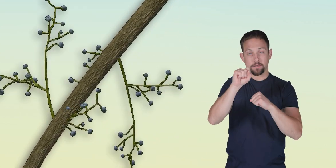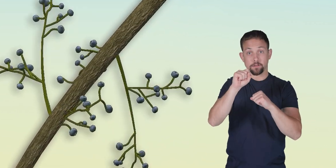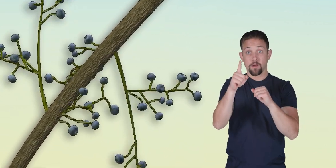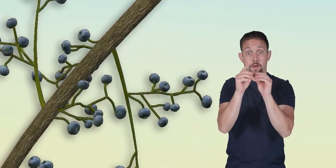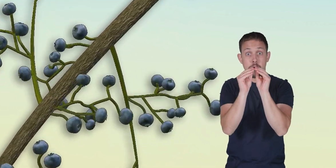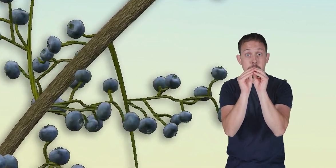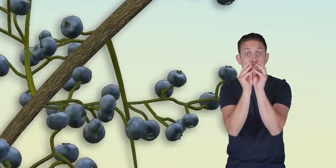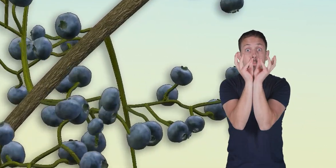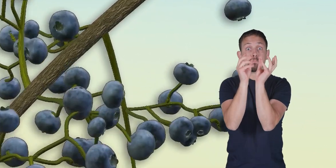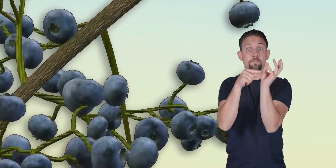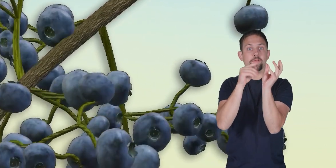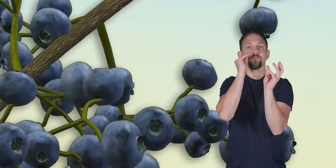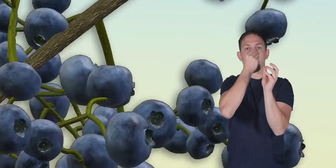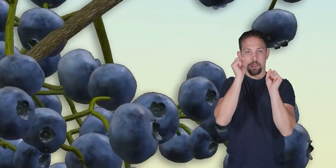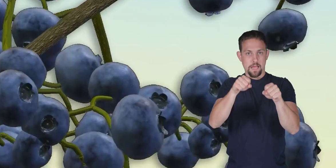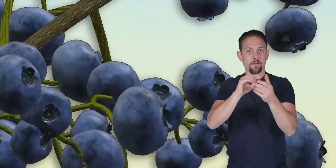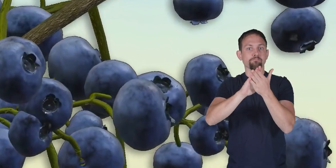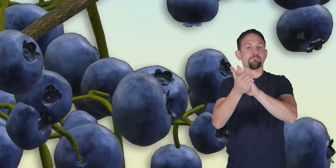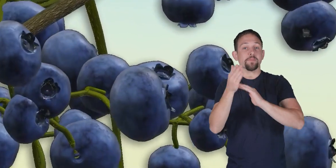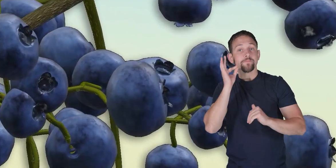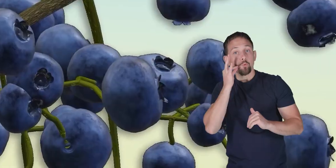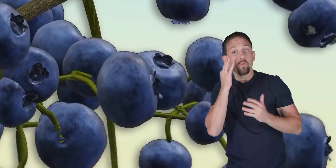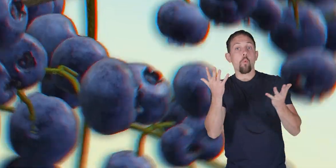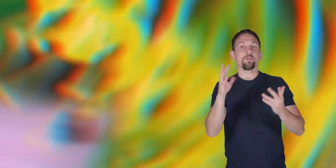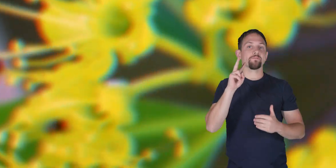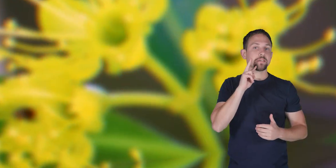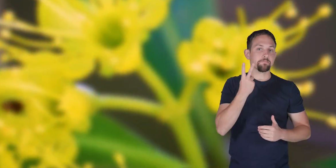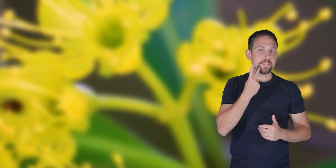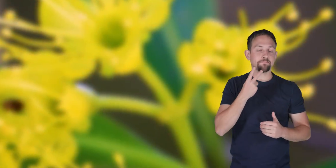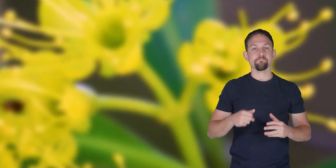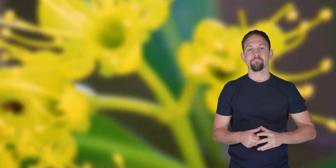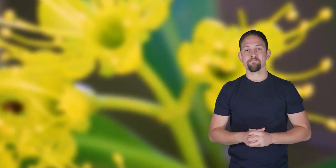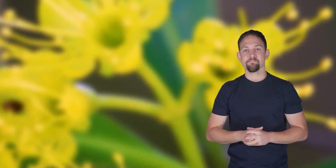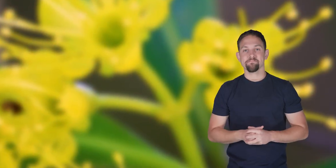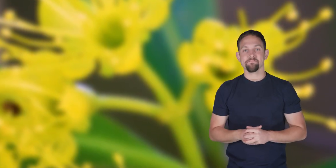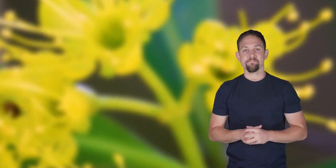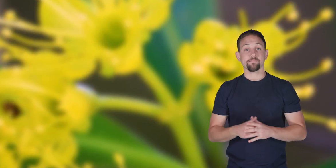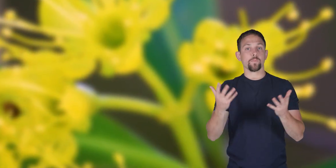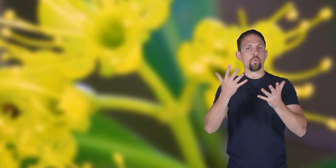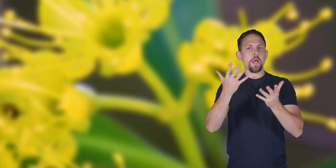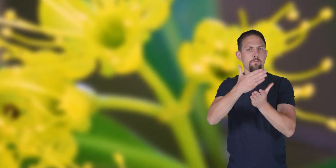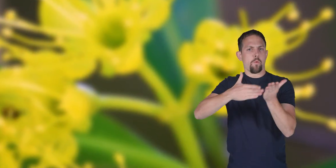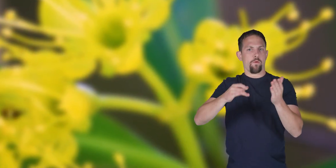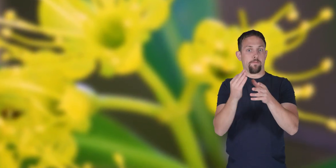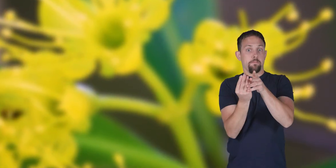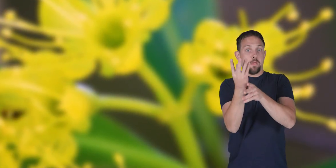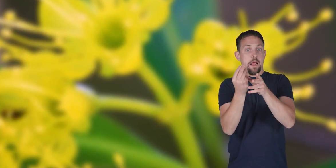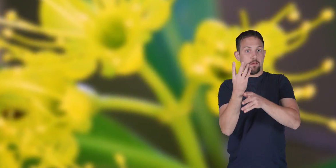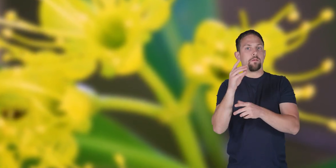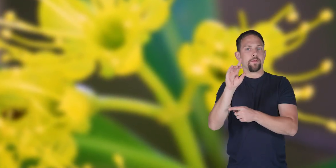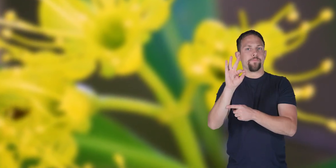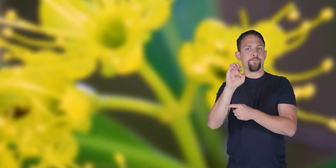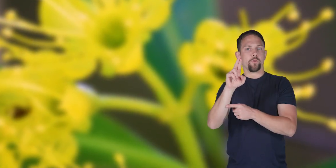the flowers may eventually turn into fruits or vegetables in what part of a plant does fertilization